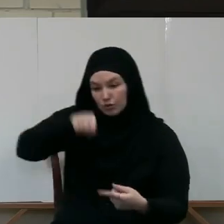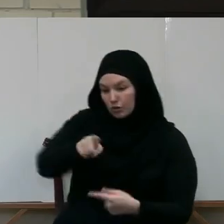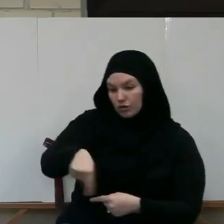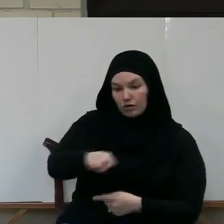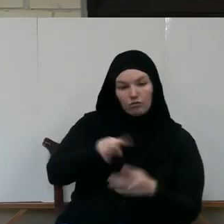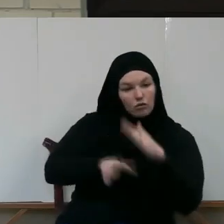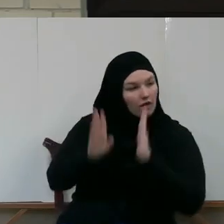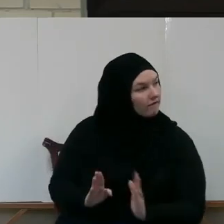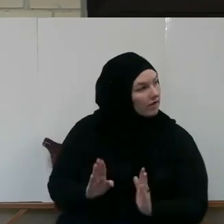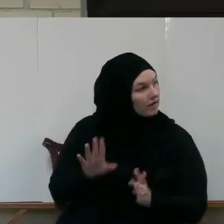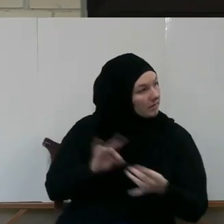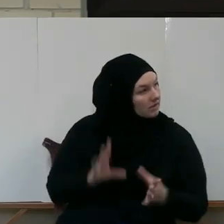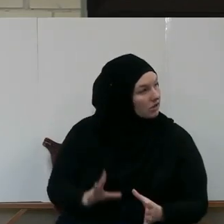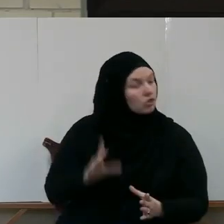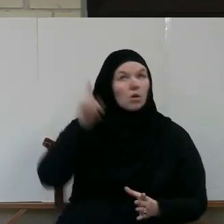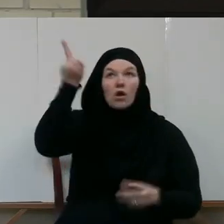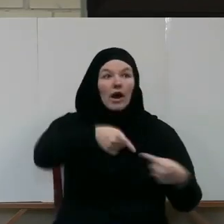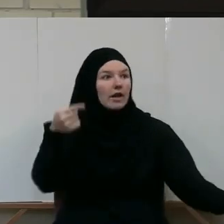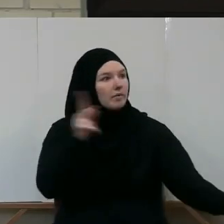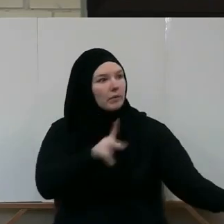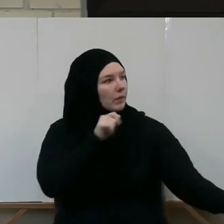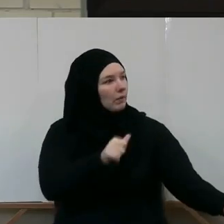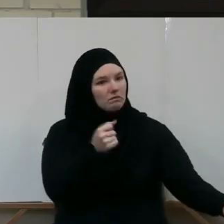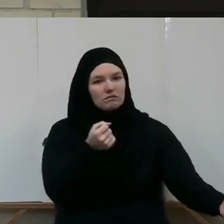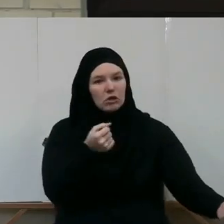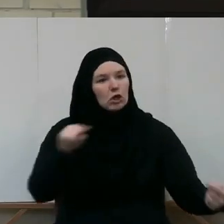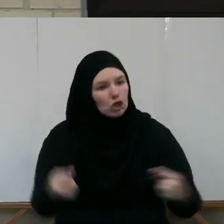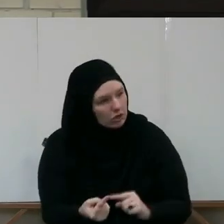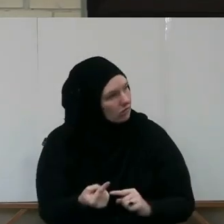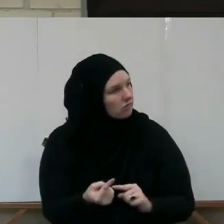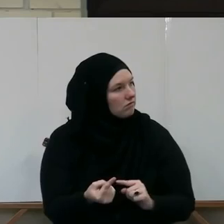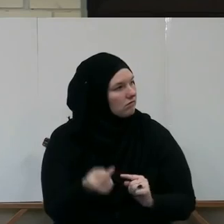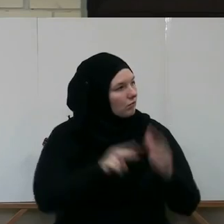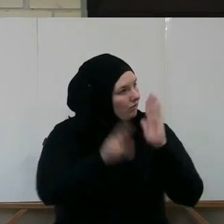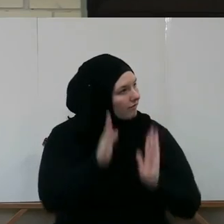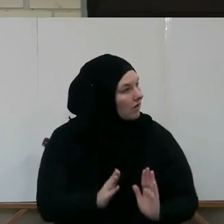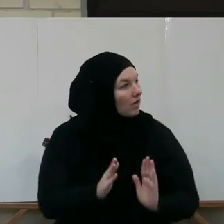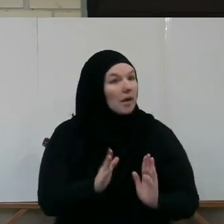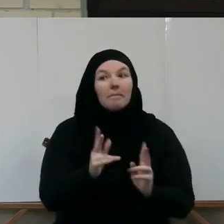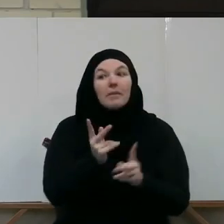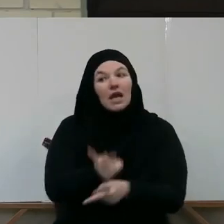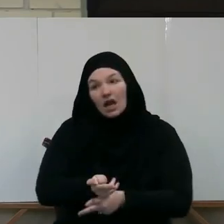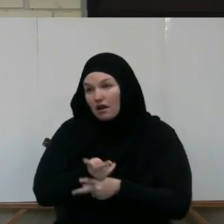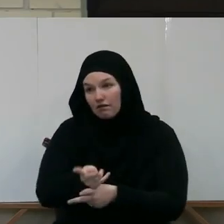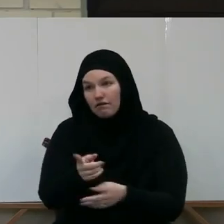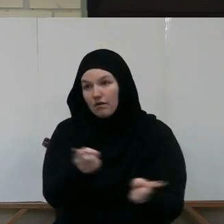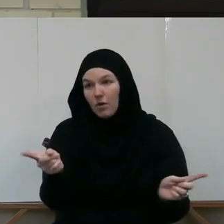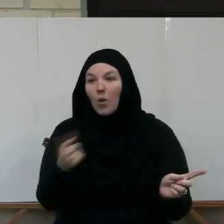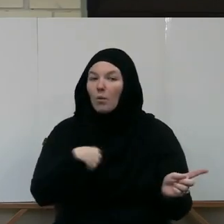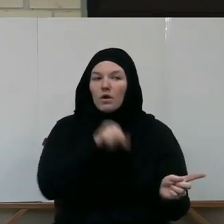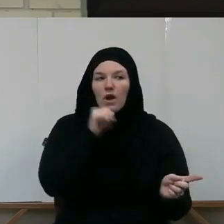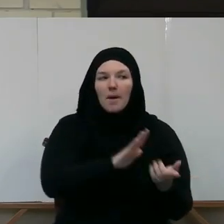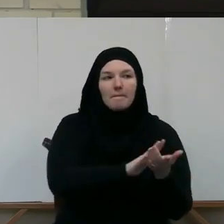message. So, we have to be very careful that we do not take the enemies